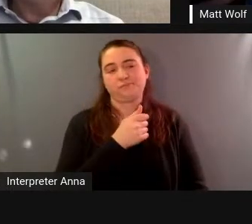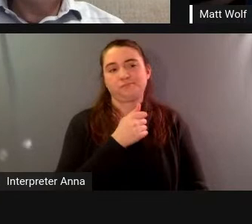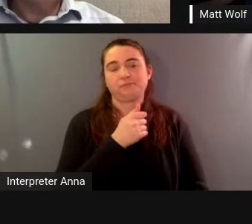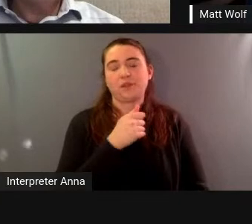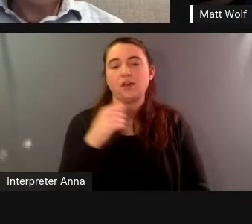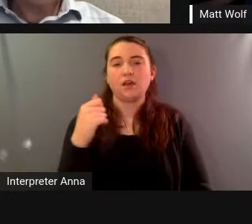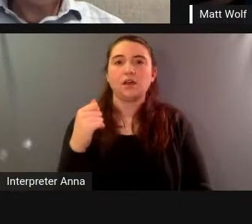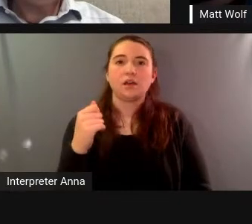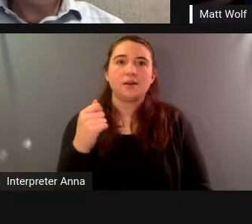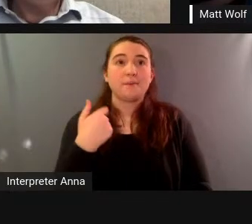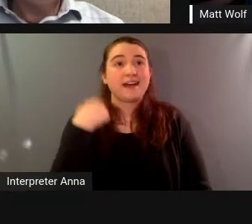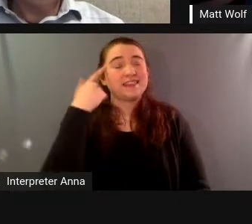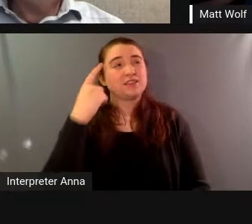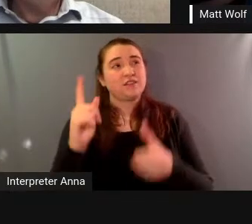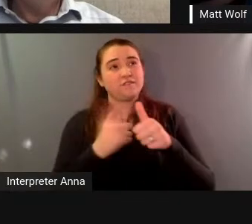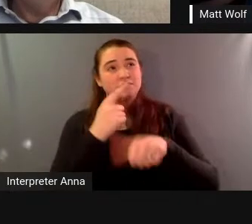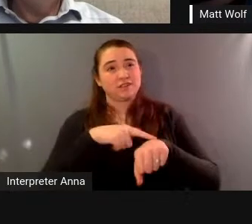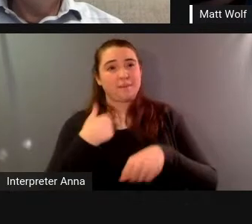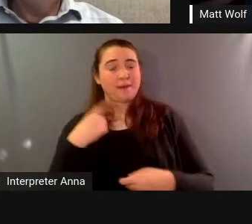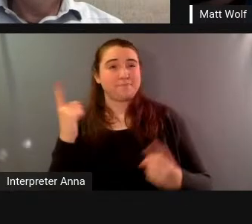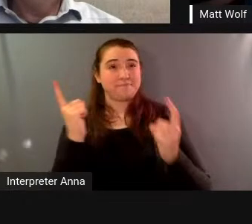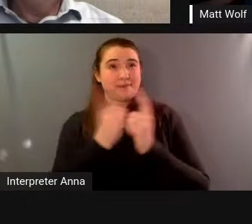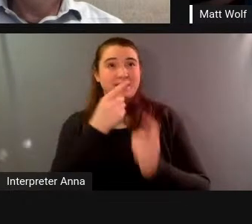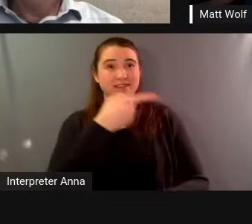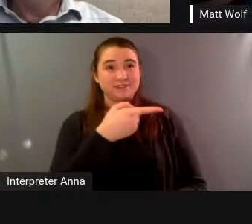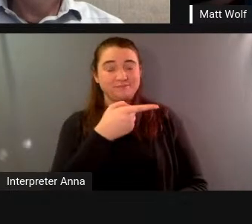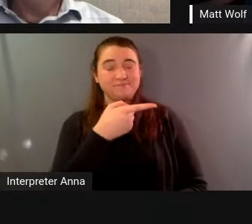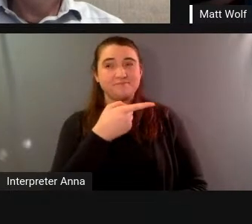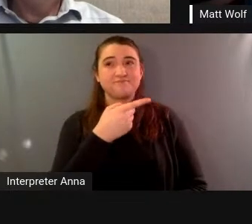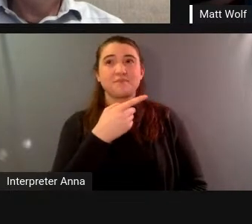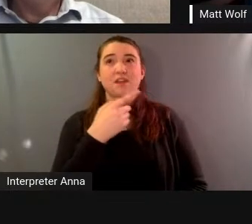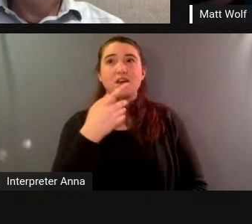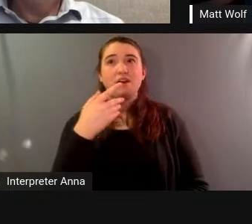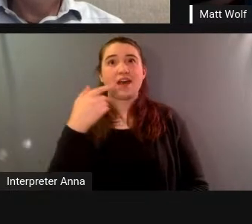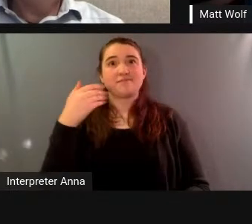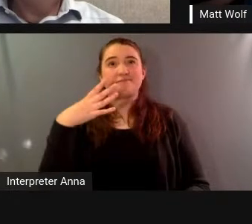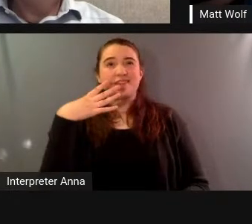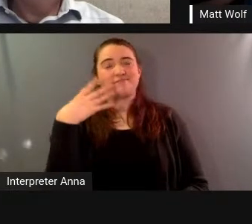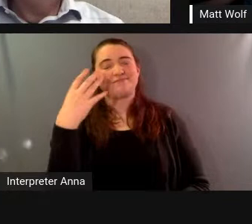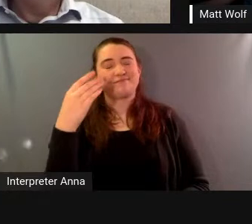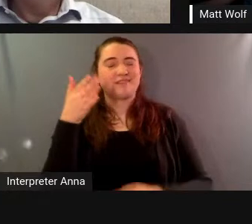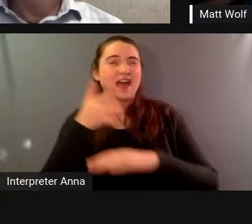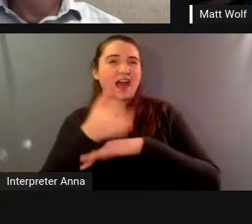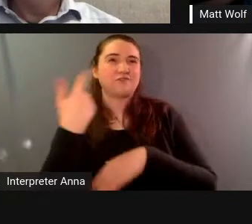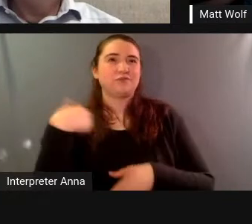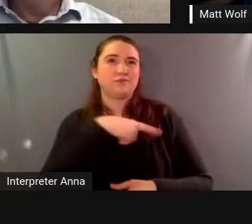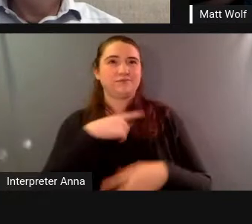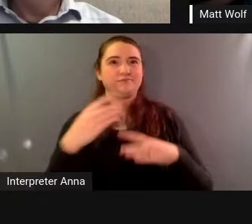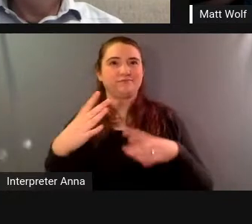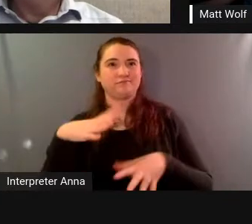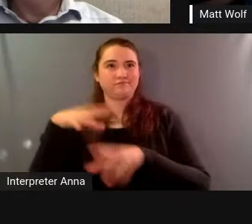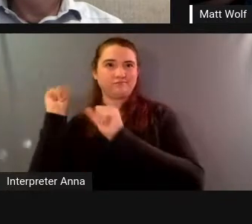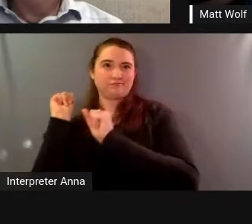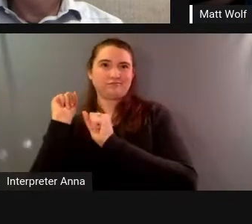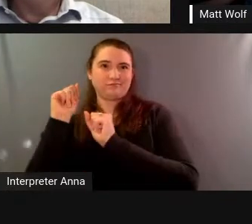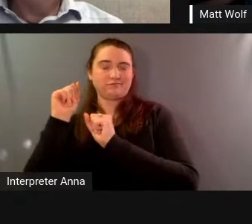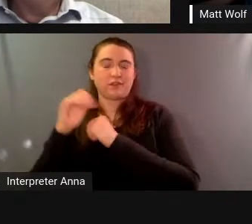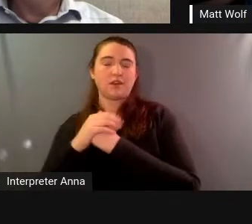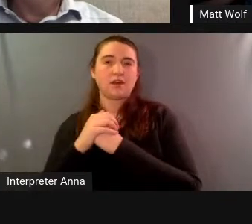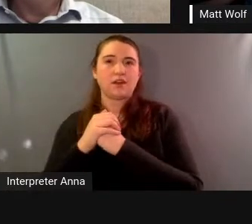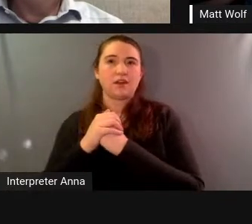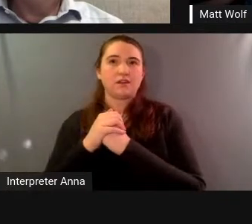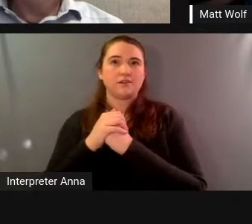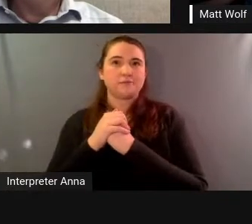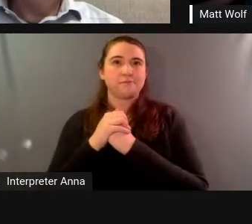time i met him physically was after we came out there was a series of vips including stanley buckthal